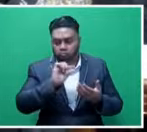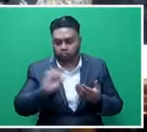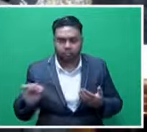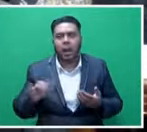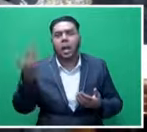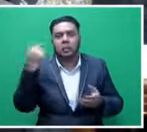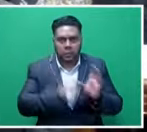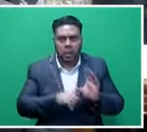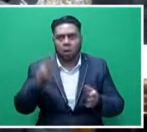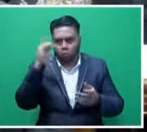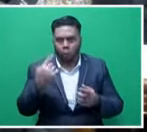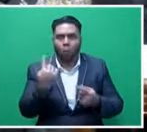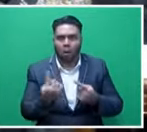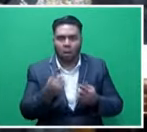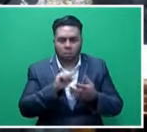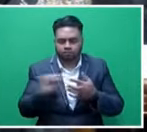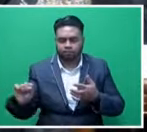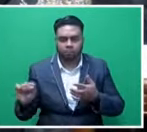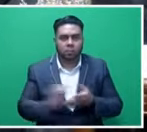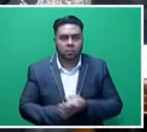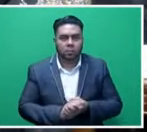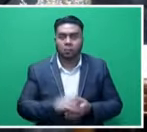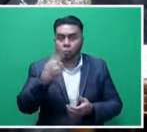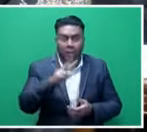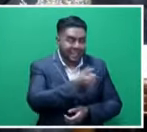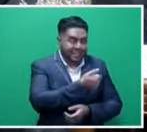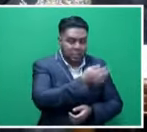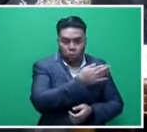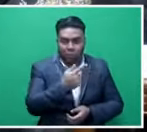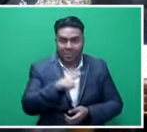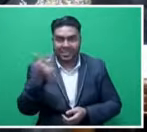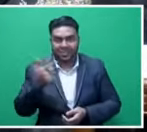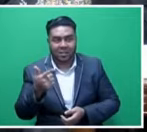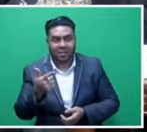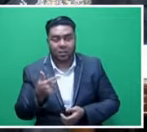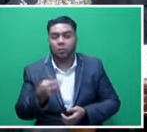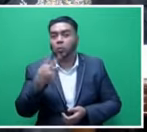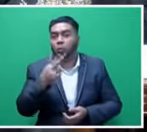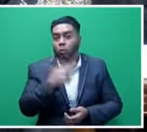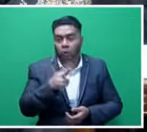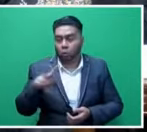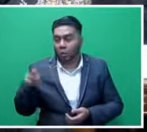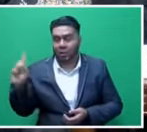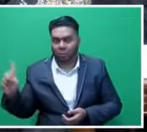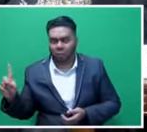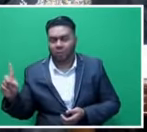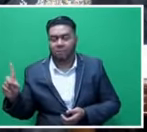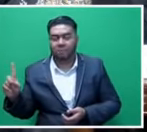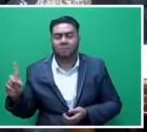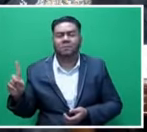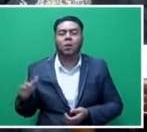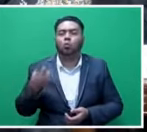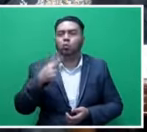Speaker, sir. So far, Mr. Speaker, sir, from 2016-2017 financial year to the 2020-21 financial year, a